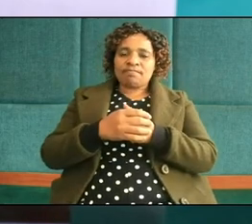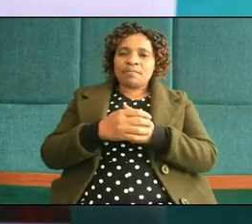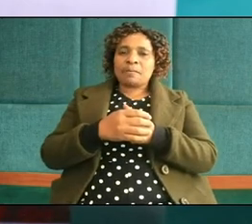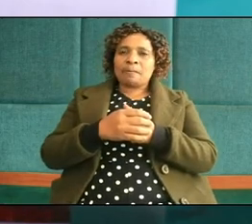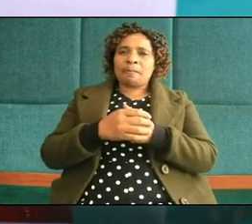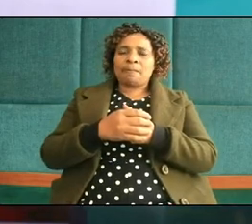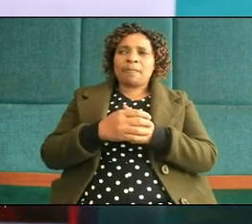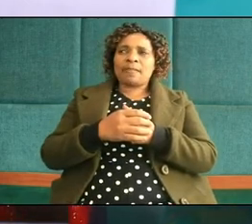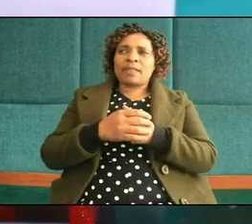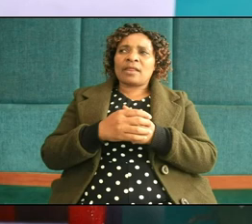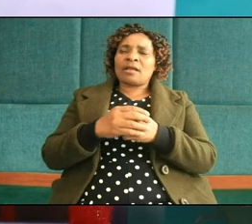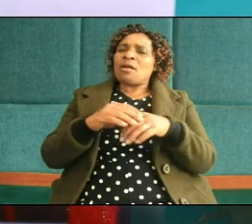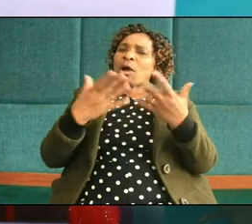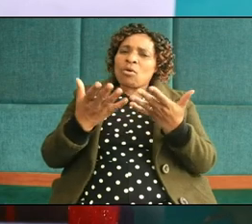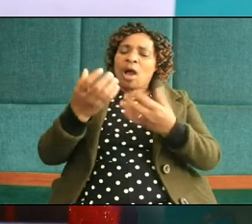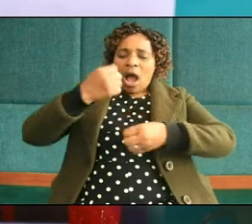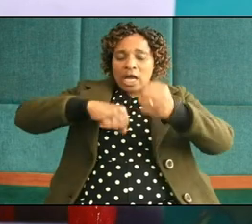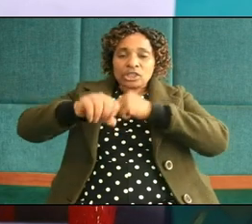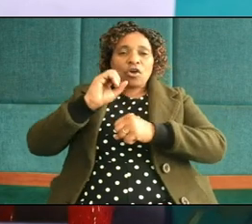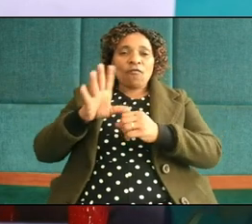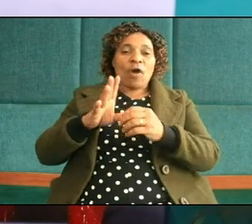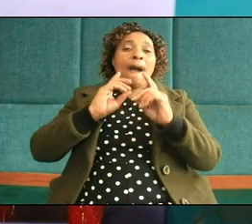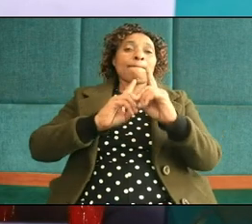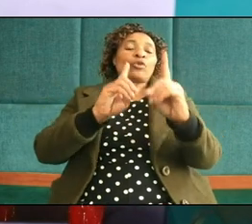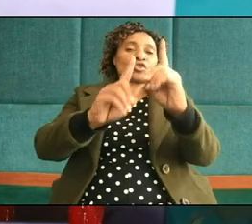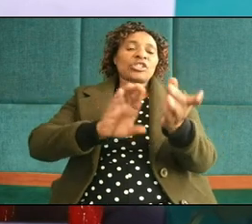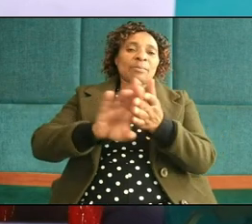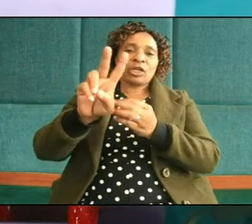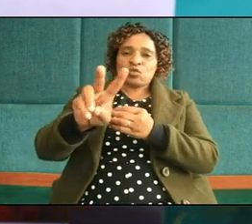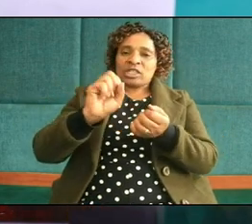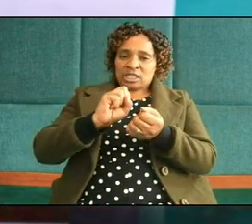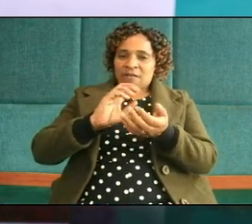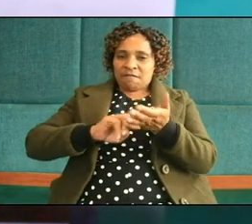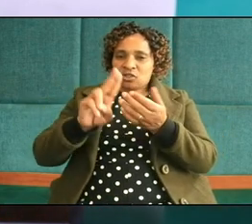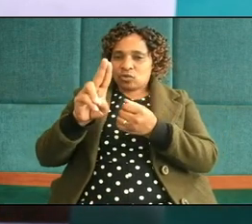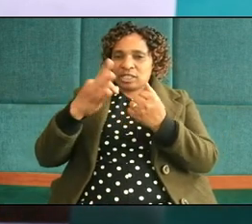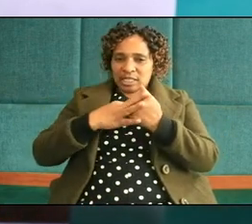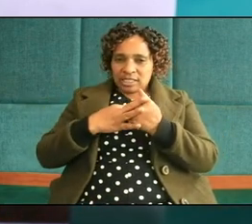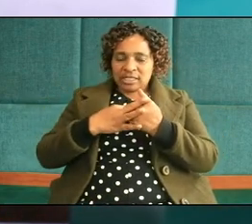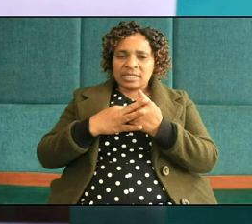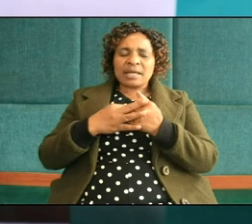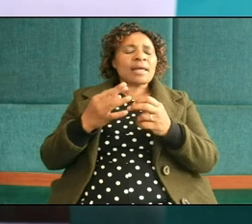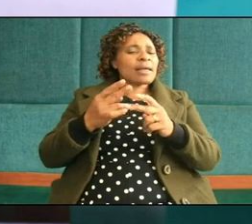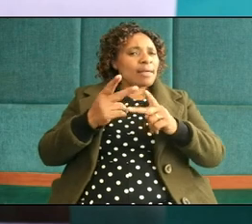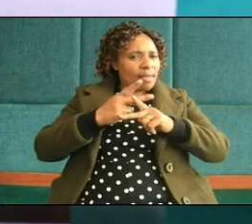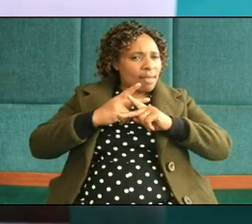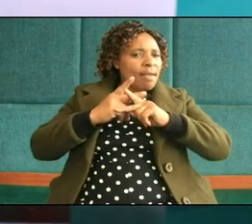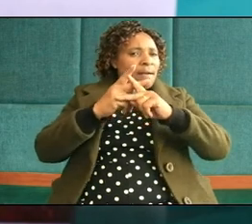Acts of Apostle chapter 20 and verse 28 be careful